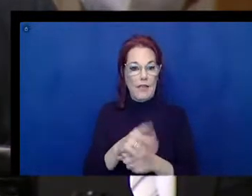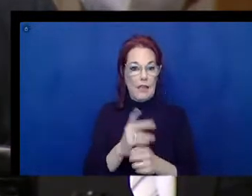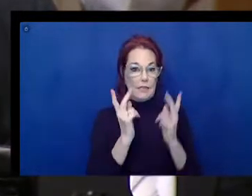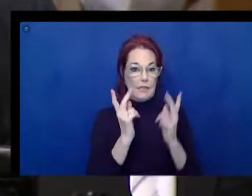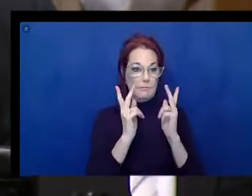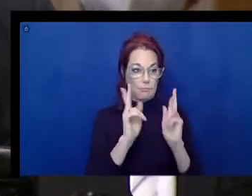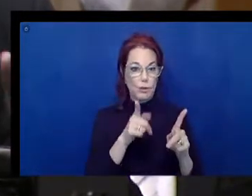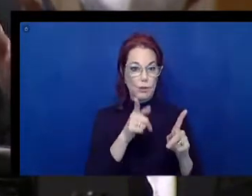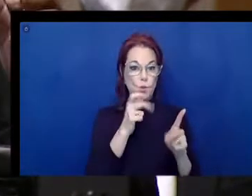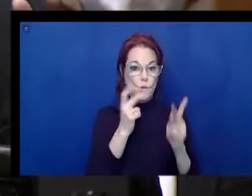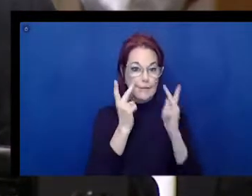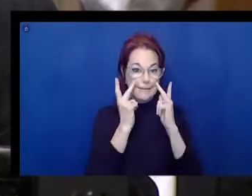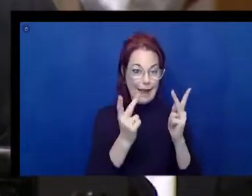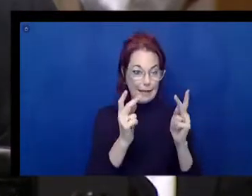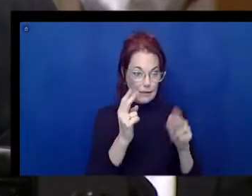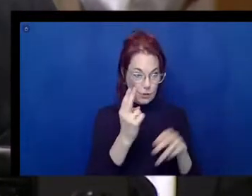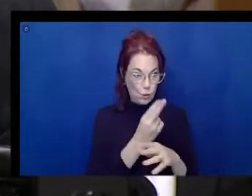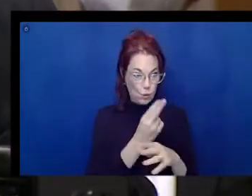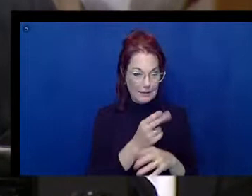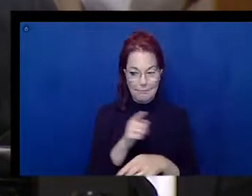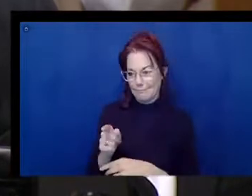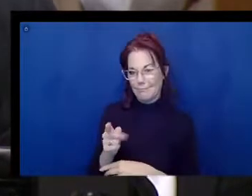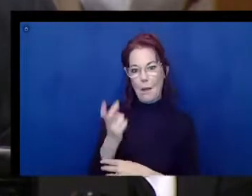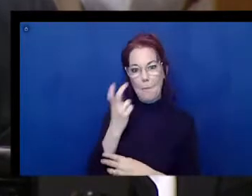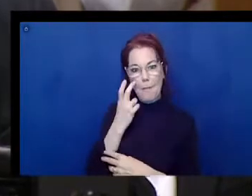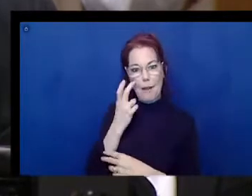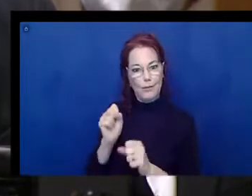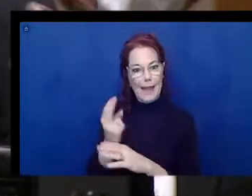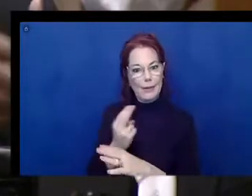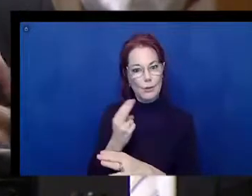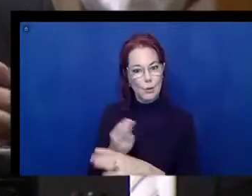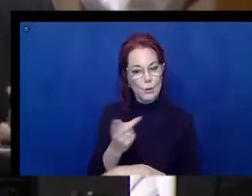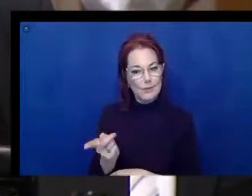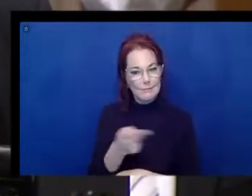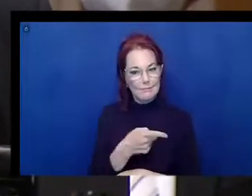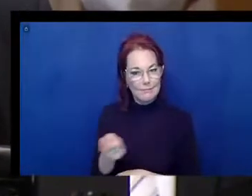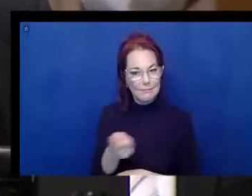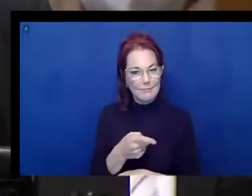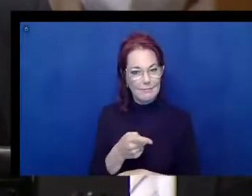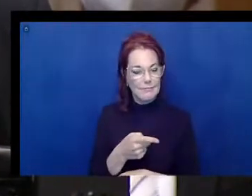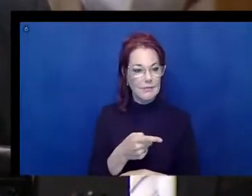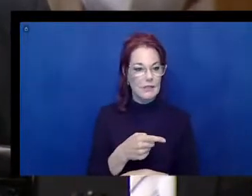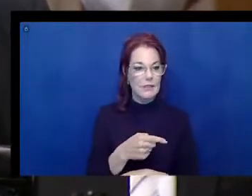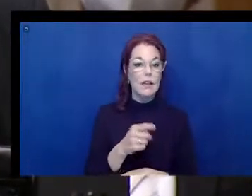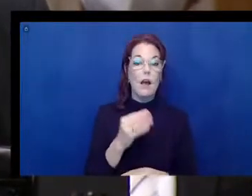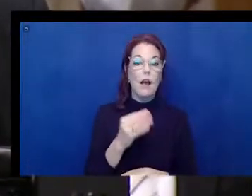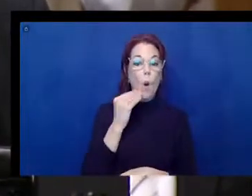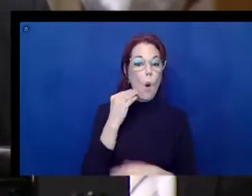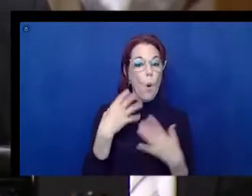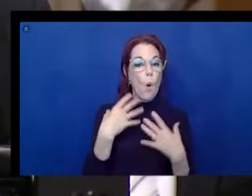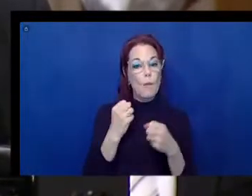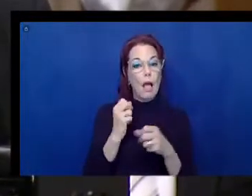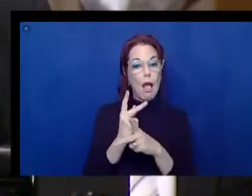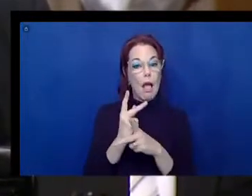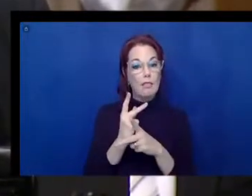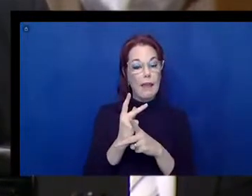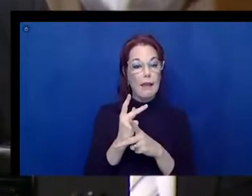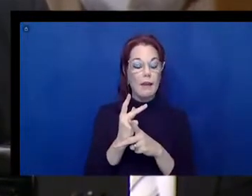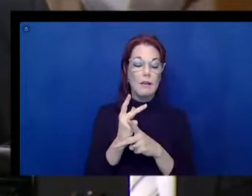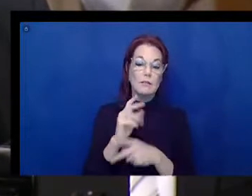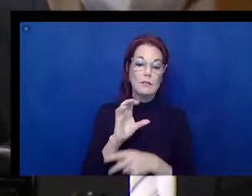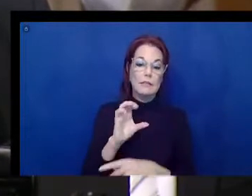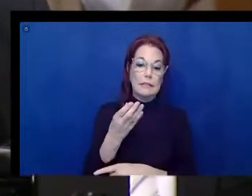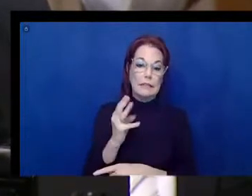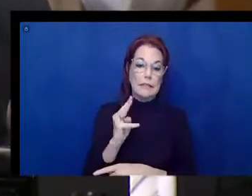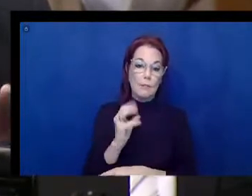chemotherapy that a person without a disability uses is the same one that a blind person can use, who has to have chemo. It's just a win